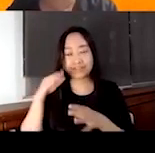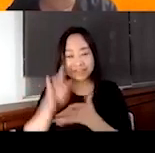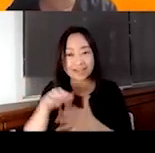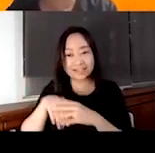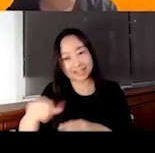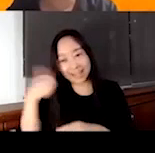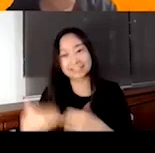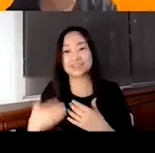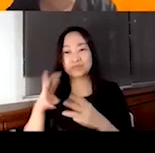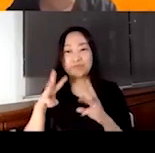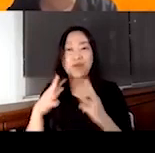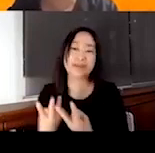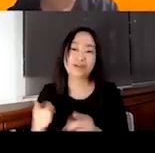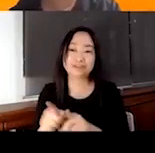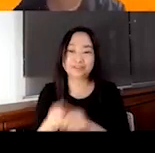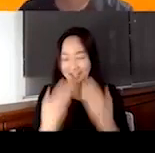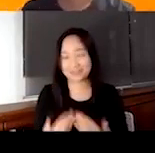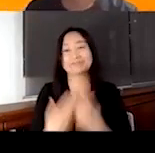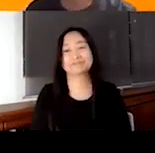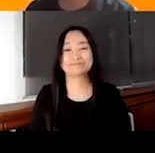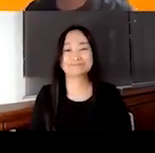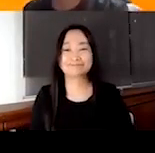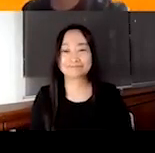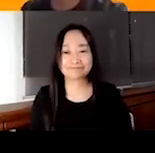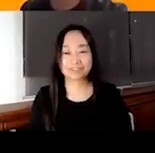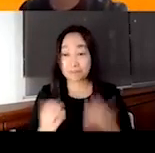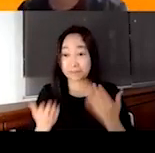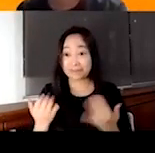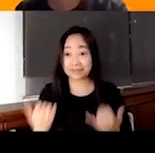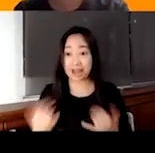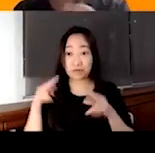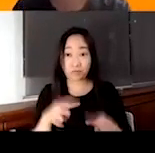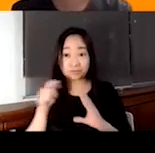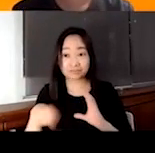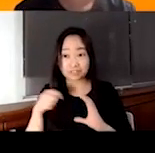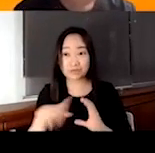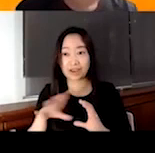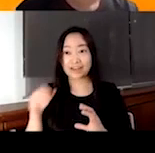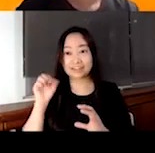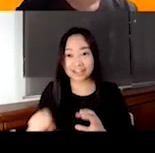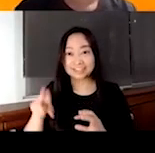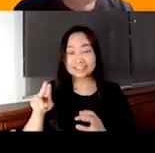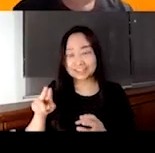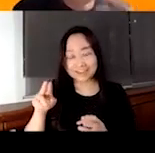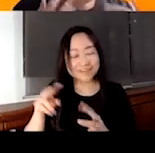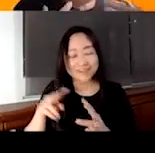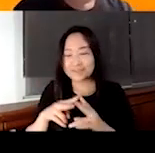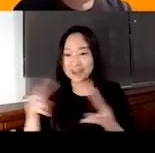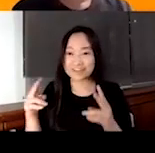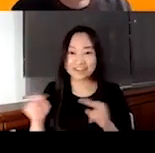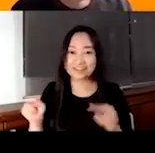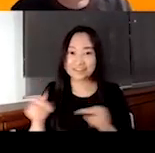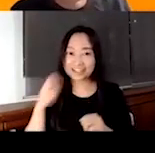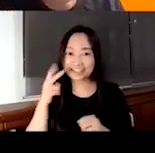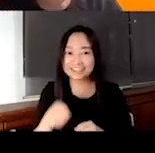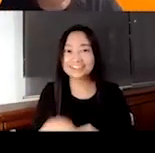So thank you. Thank you. Thank you. Um, so maybe we should now watch the video and yes, Nader is really nervous. I can, I can see that.